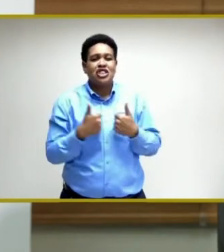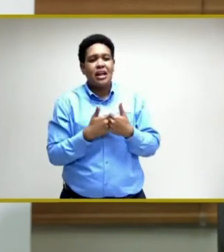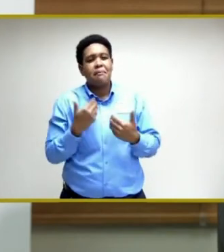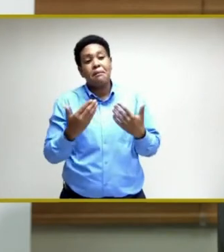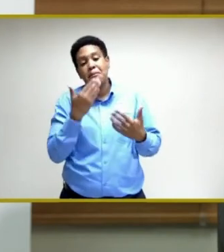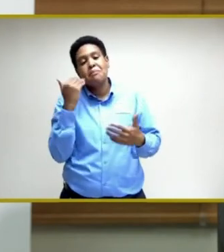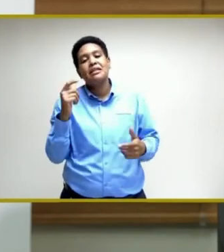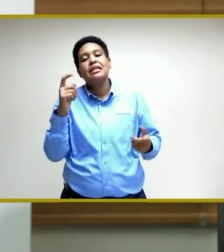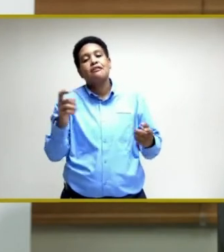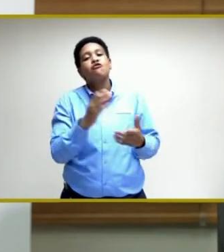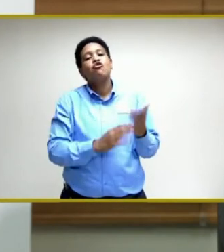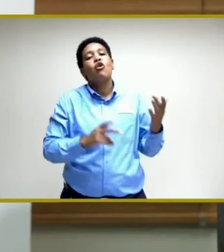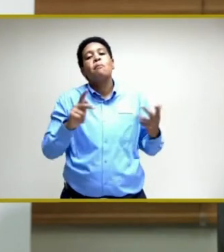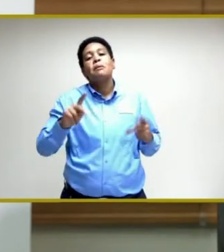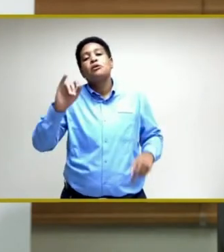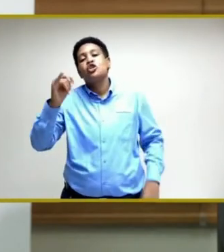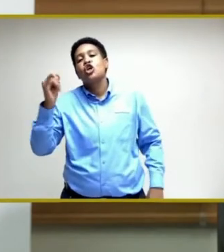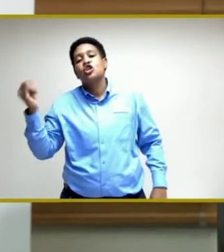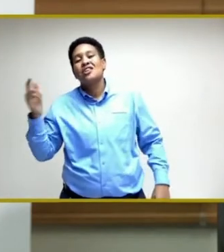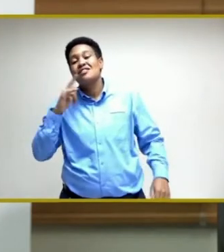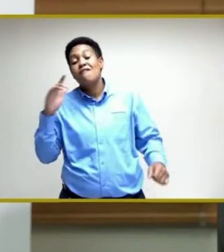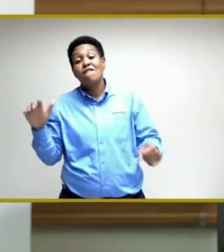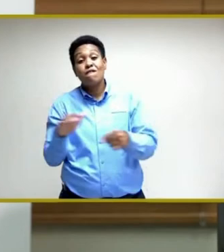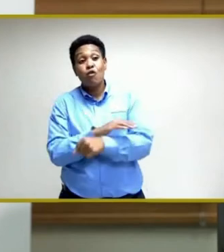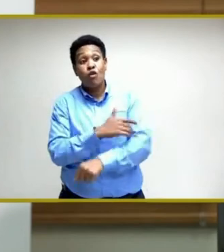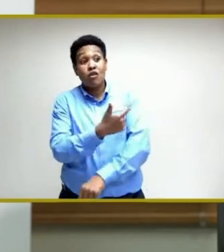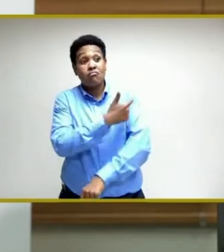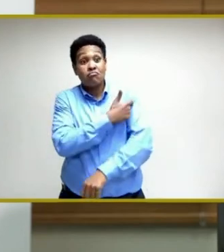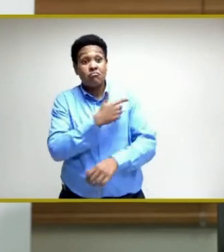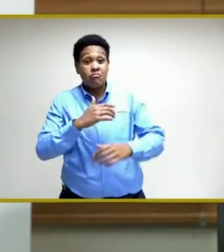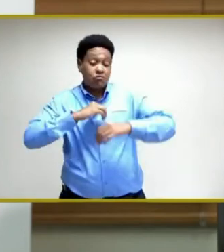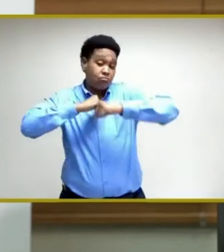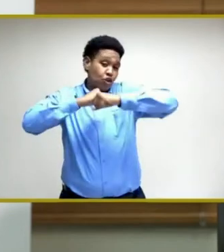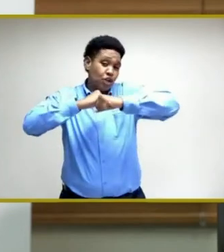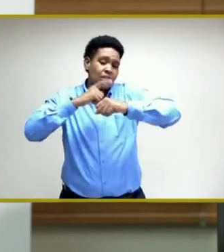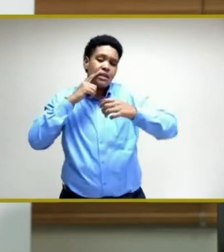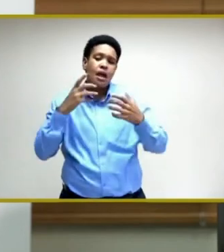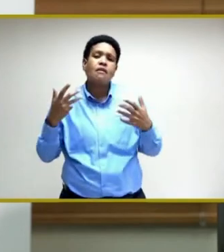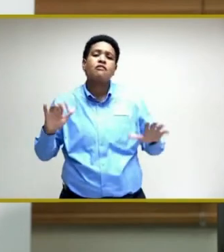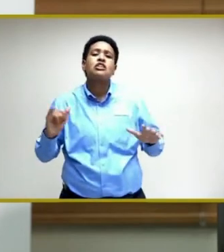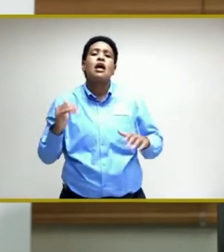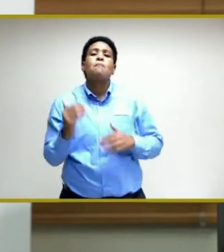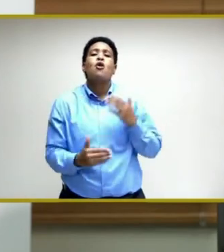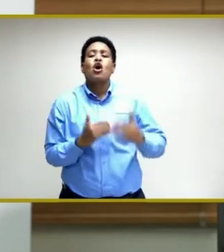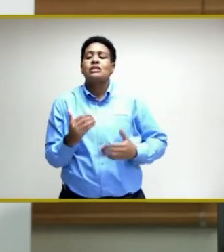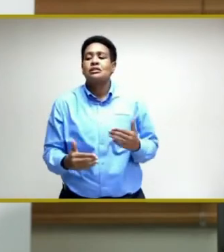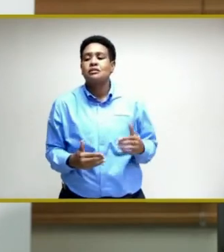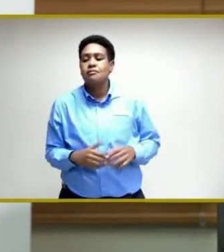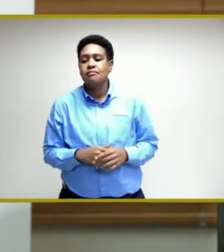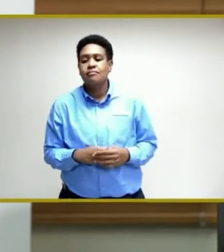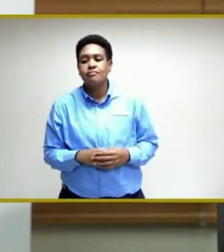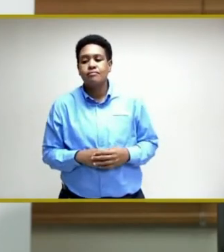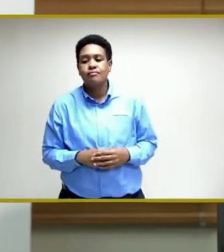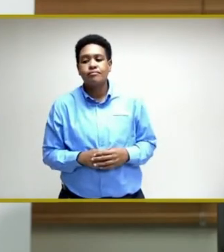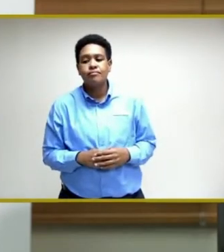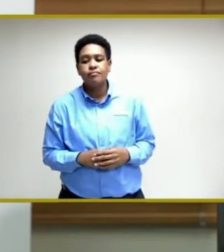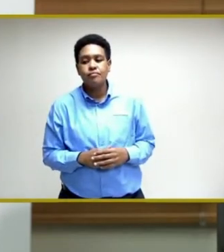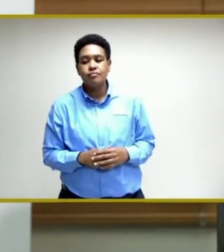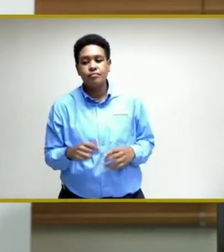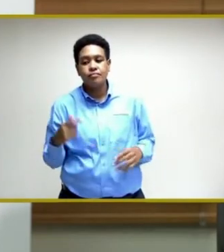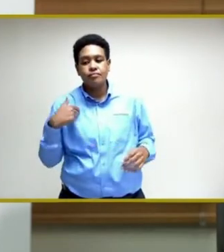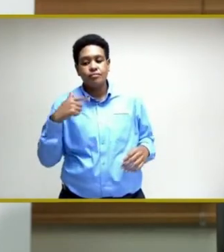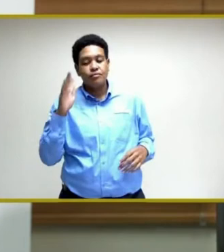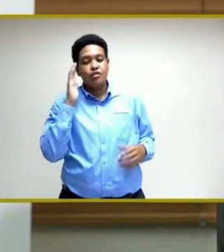to give persons the single dose to get full coverage and complete that transaction or that process. And so, some of that will take place